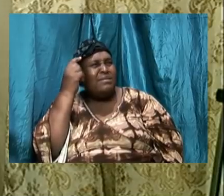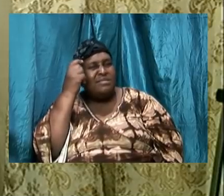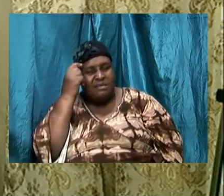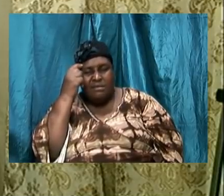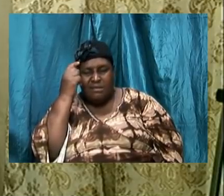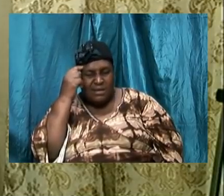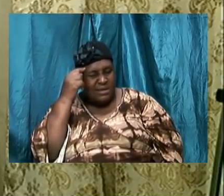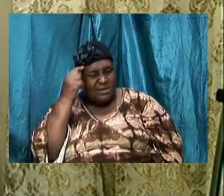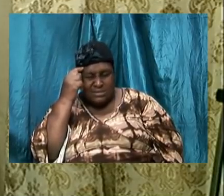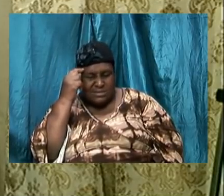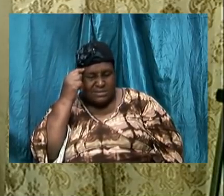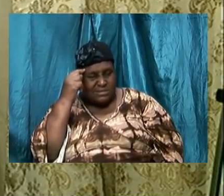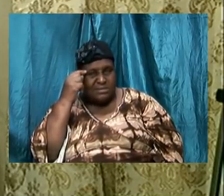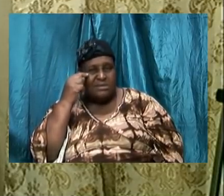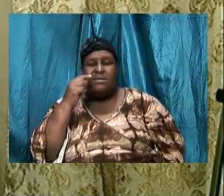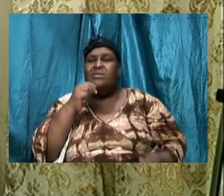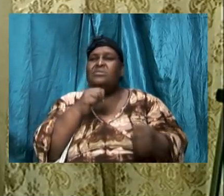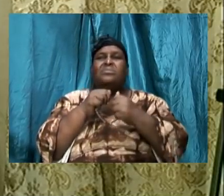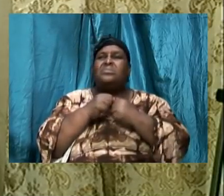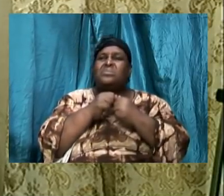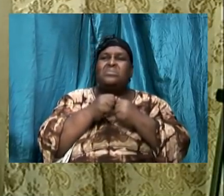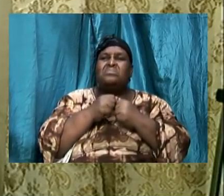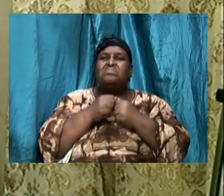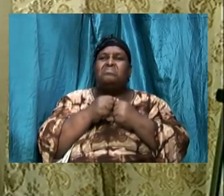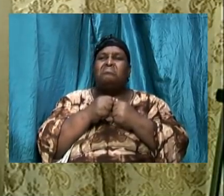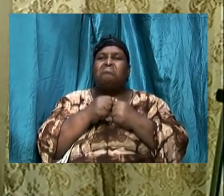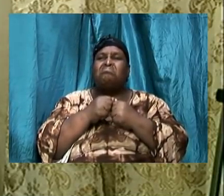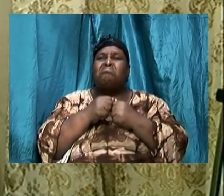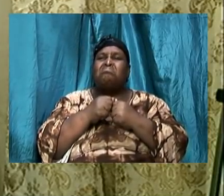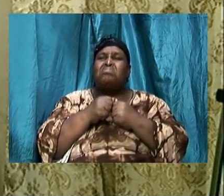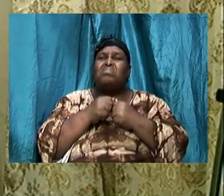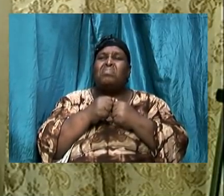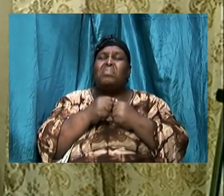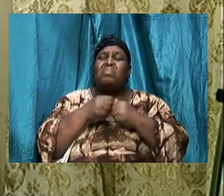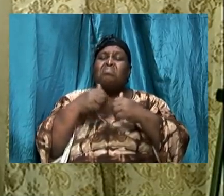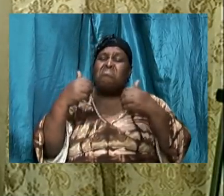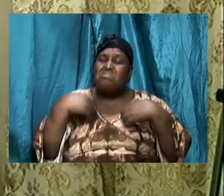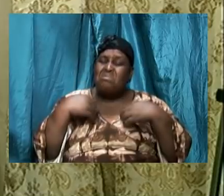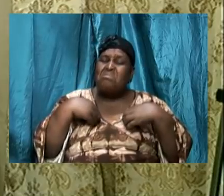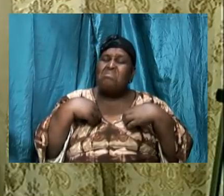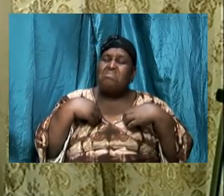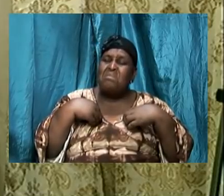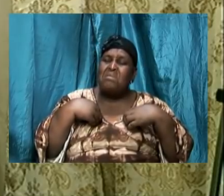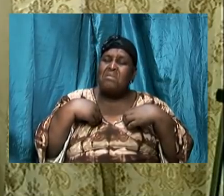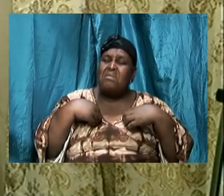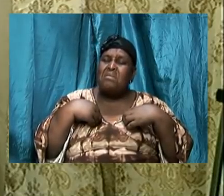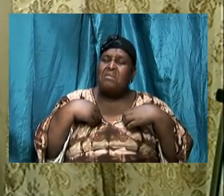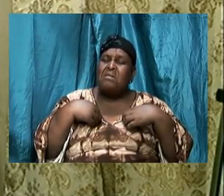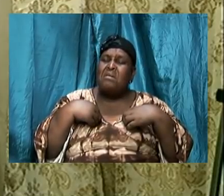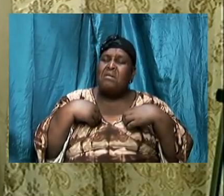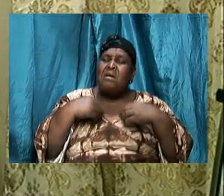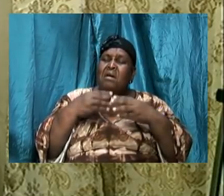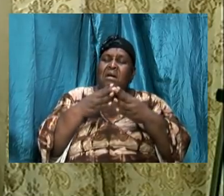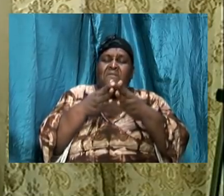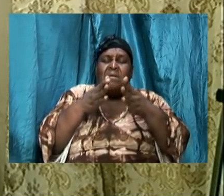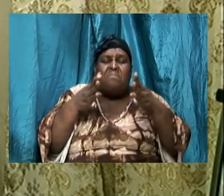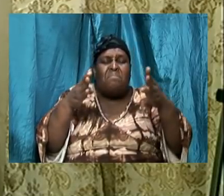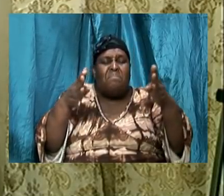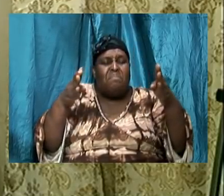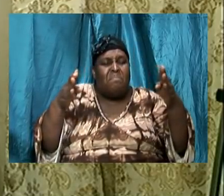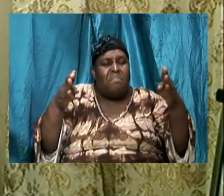this gate and this gate, have a big impact on the mind.